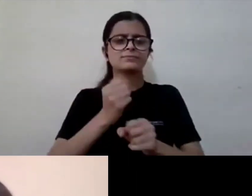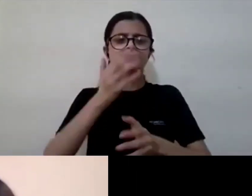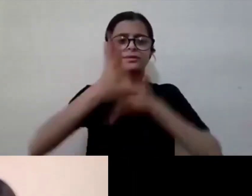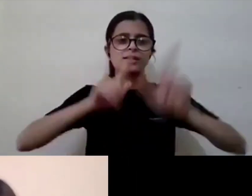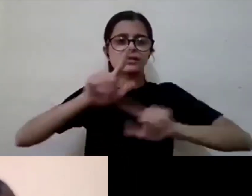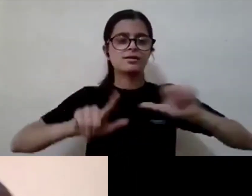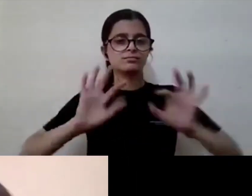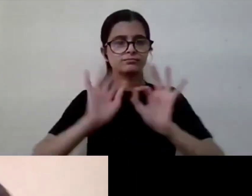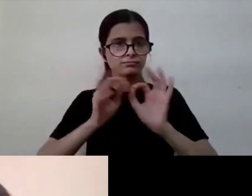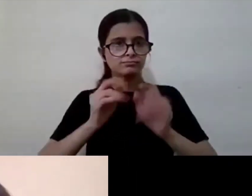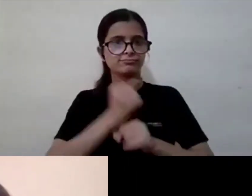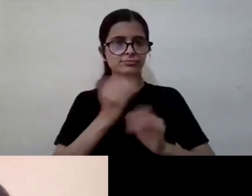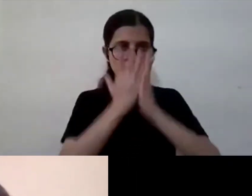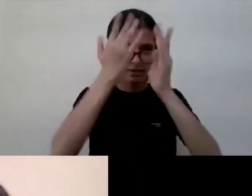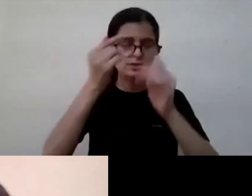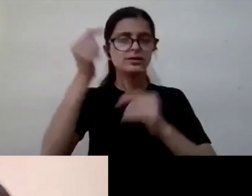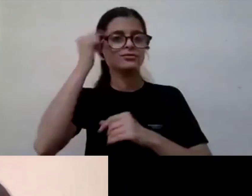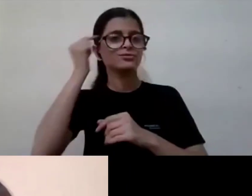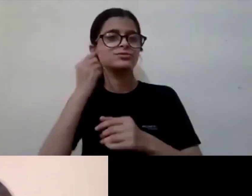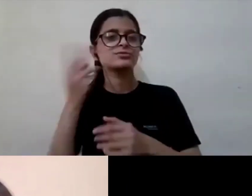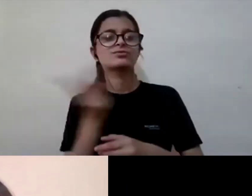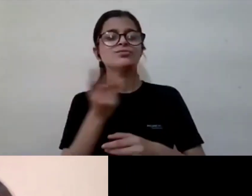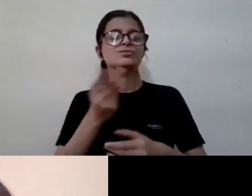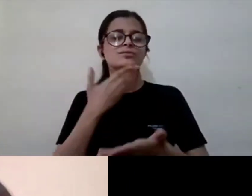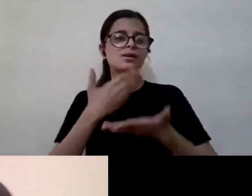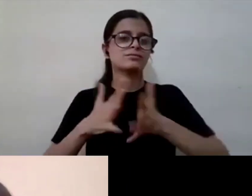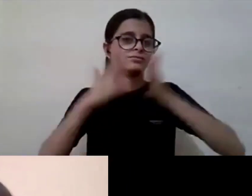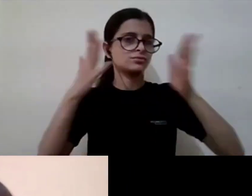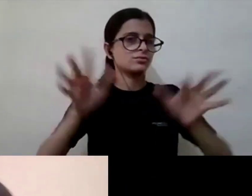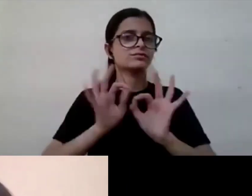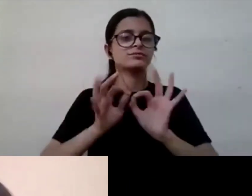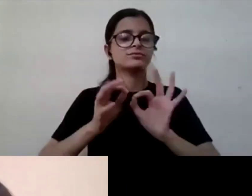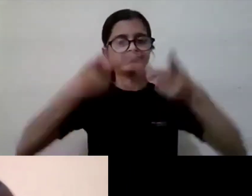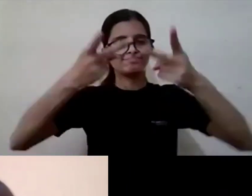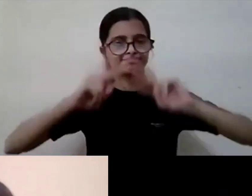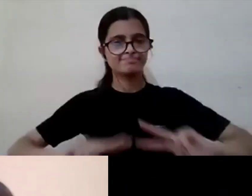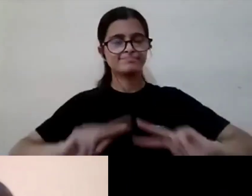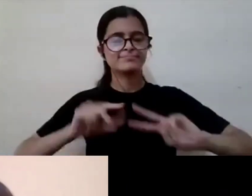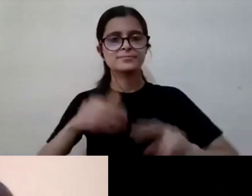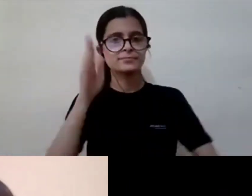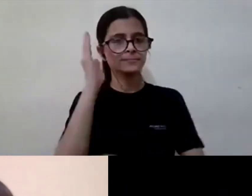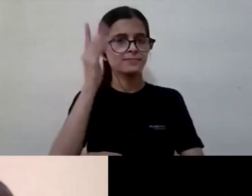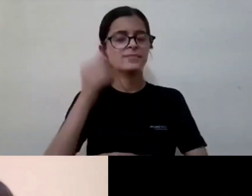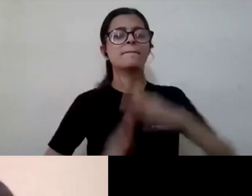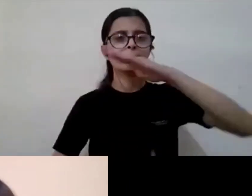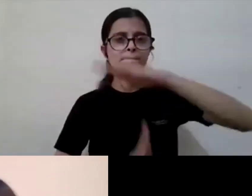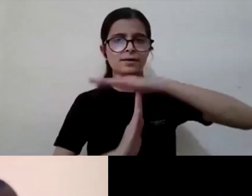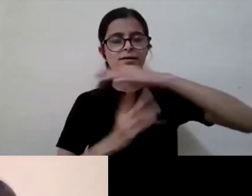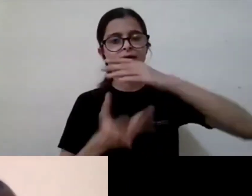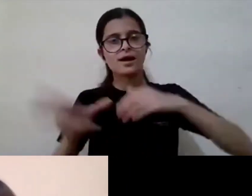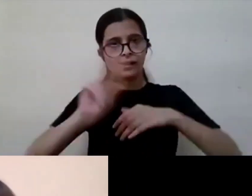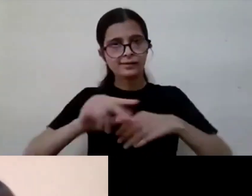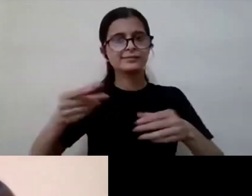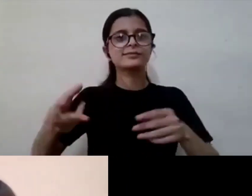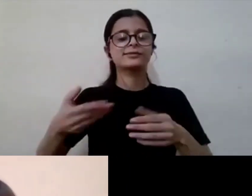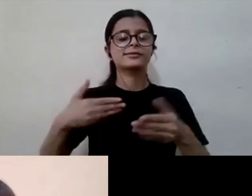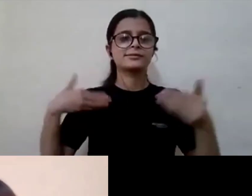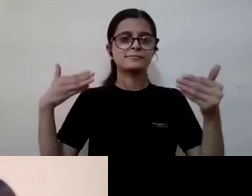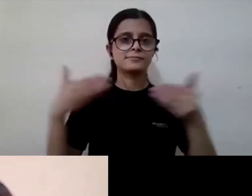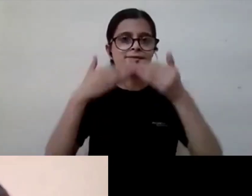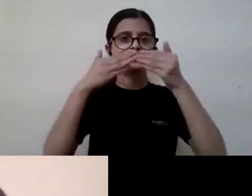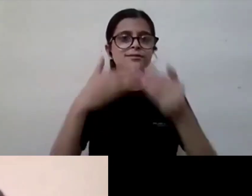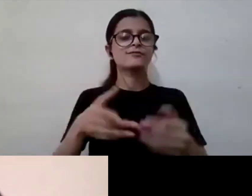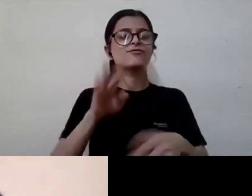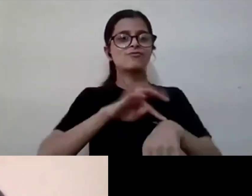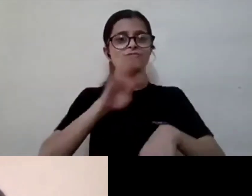stuti for interpreting the session we now break and shall reassemble at 4 pm for yet another interesting lecture